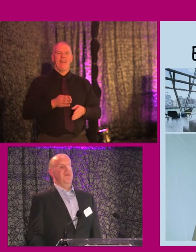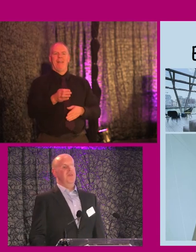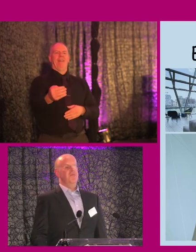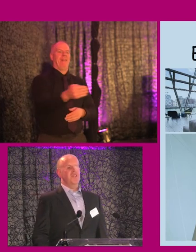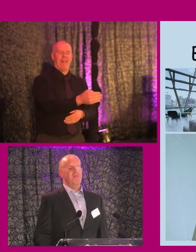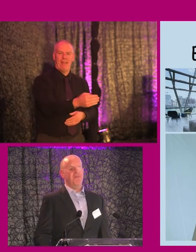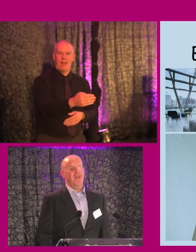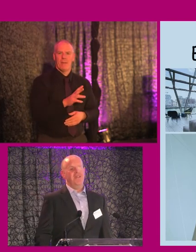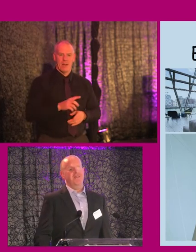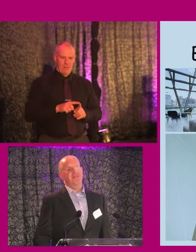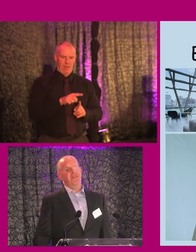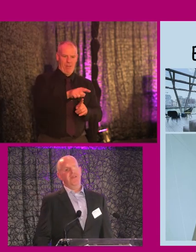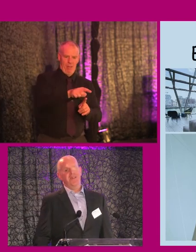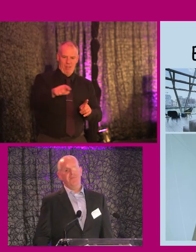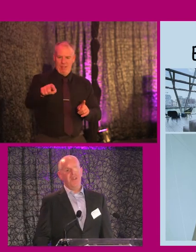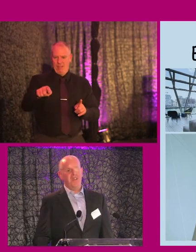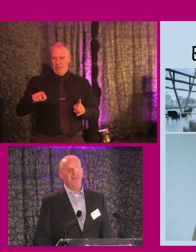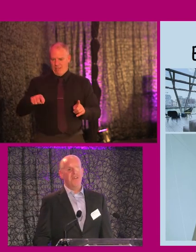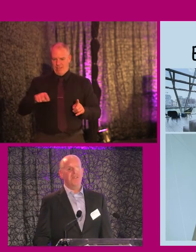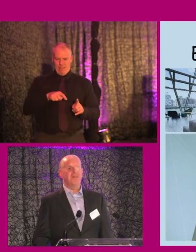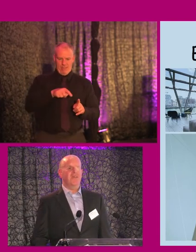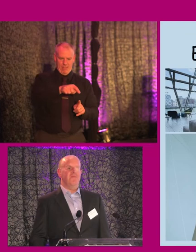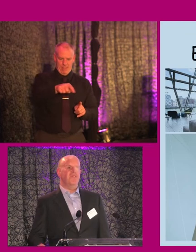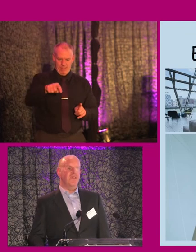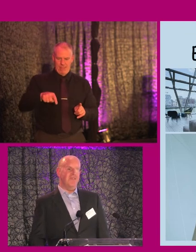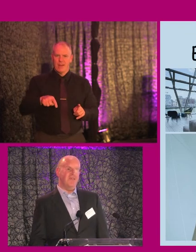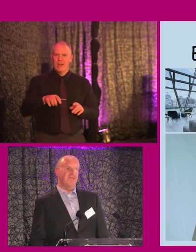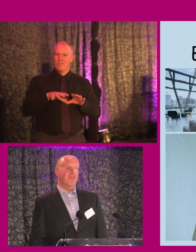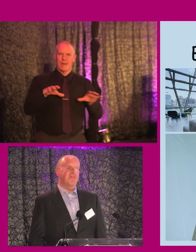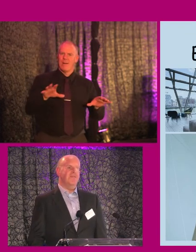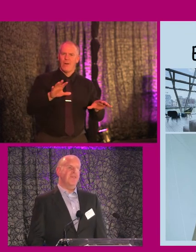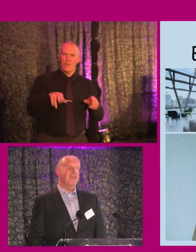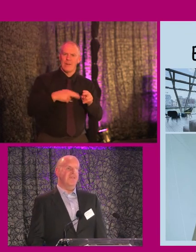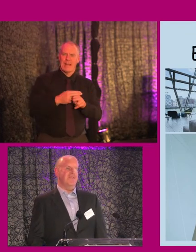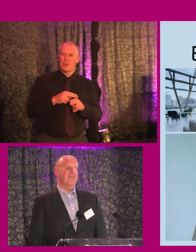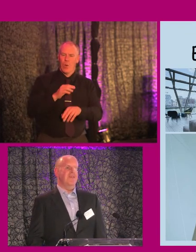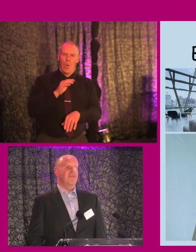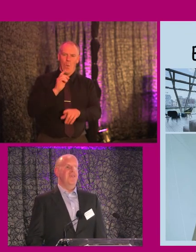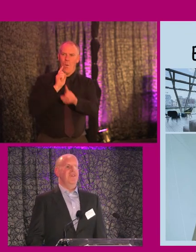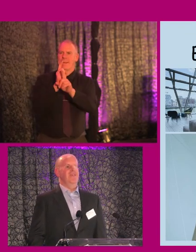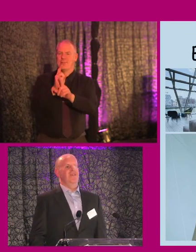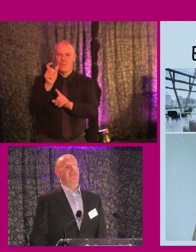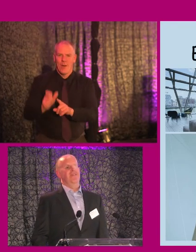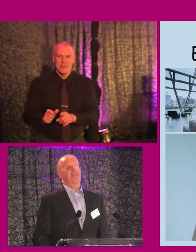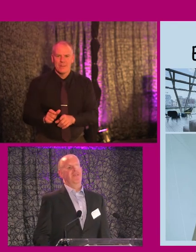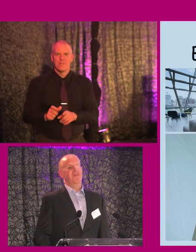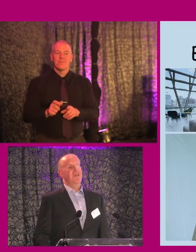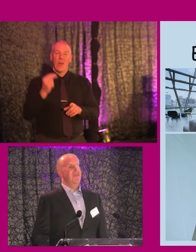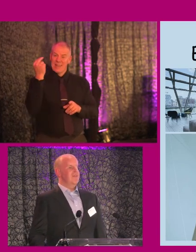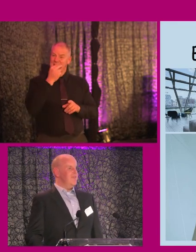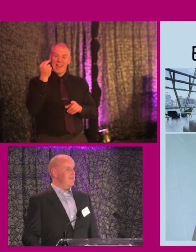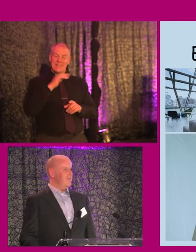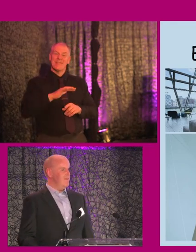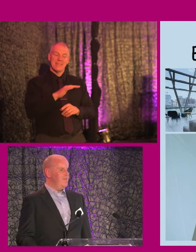kind of a U-shaped navigation around a breakout area without kind of walking into anybody or something like that, you know. So it's a nice way to be.